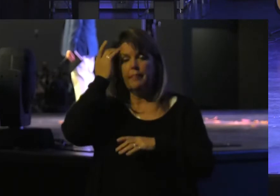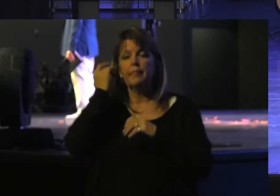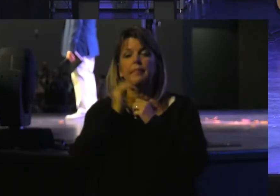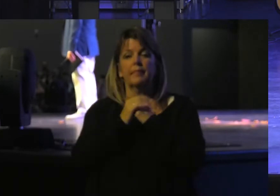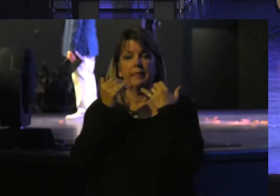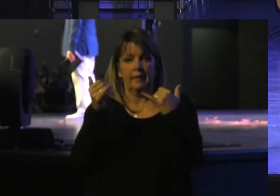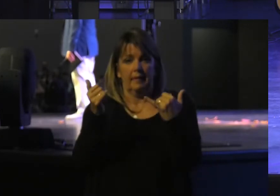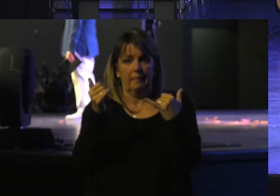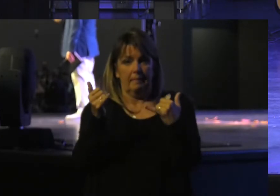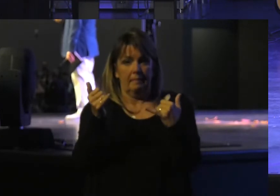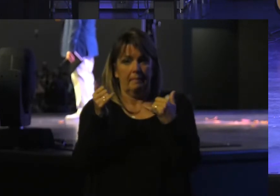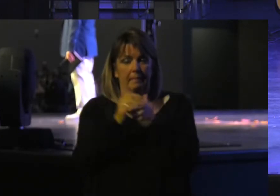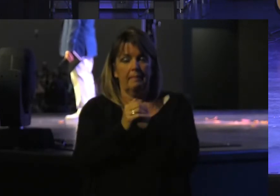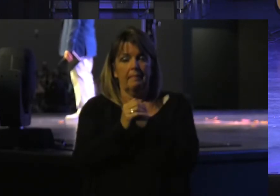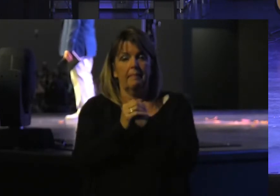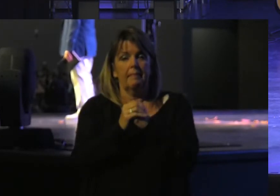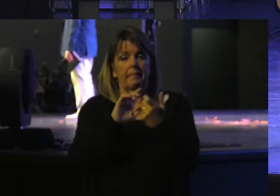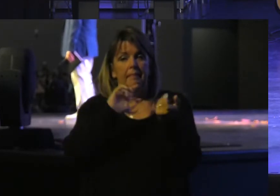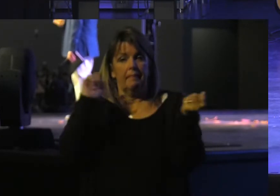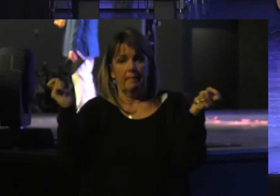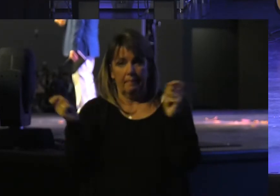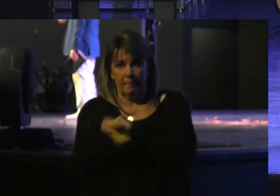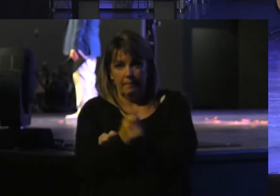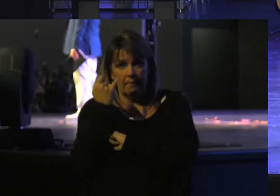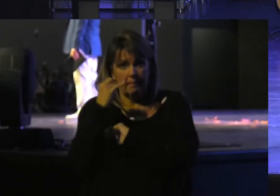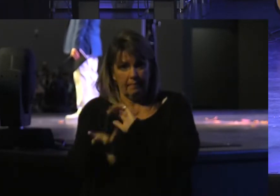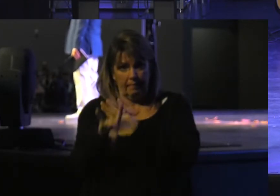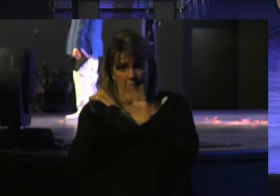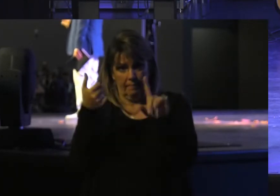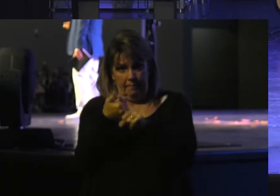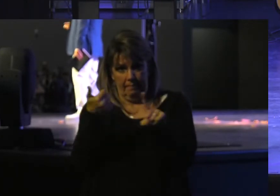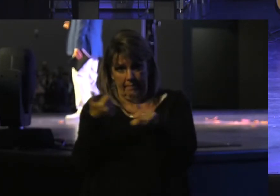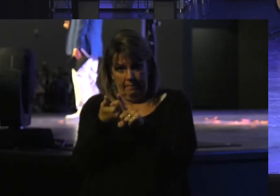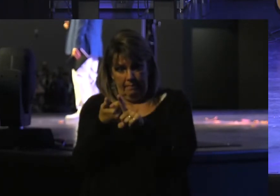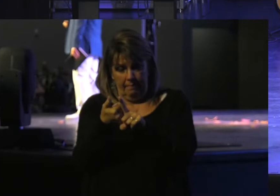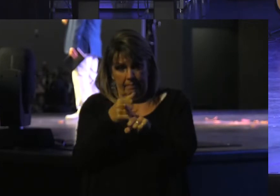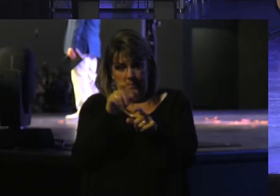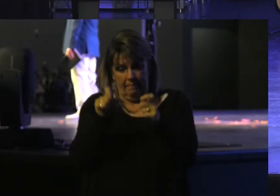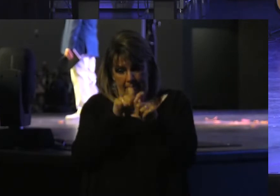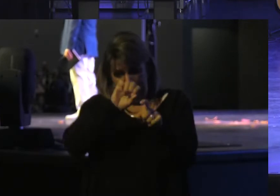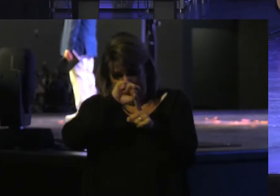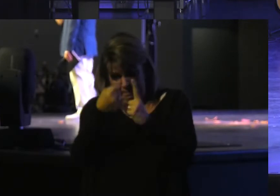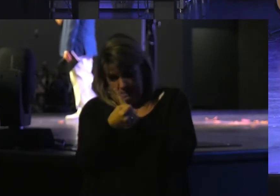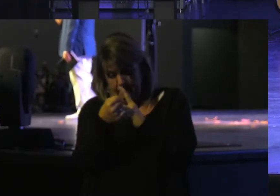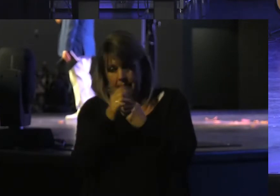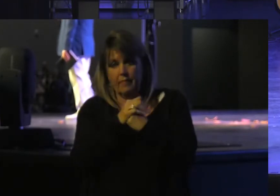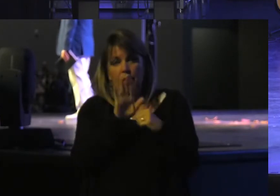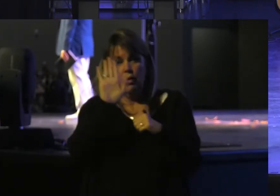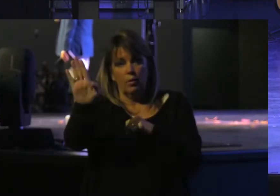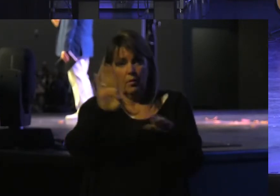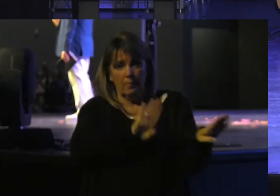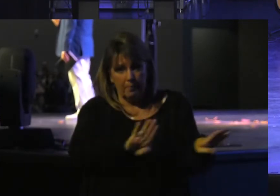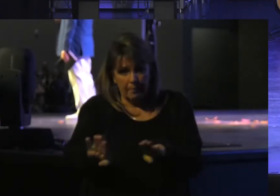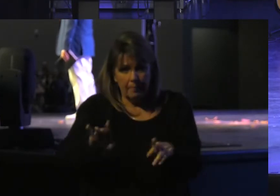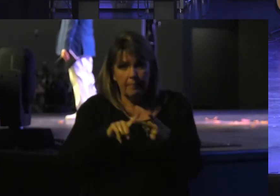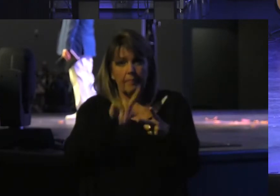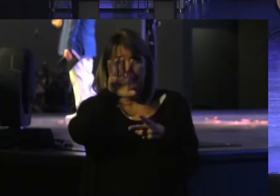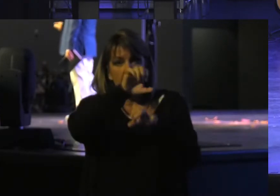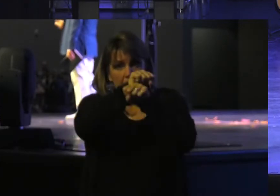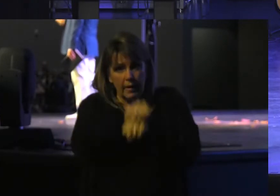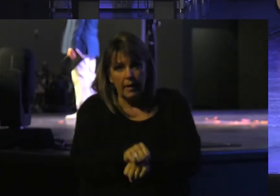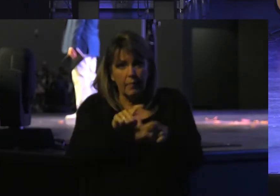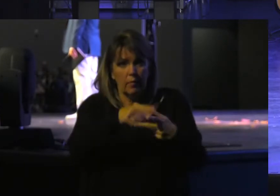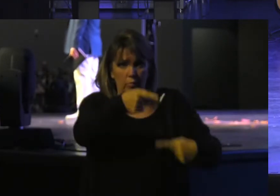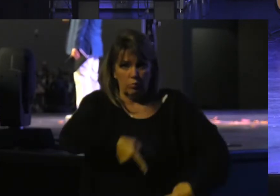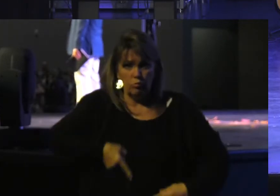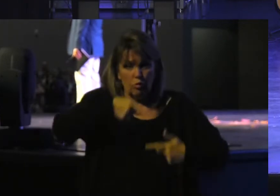Is the day Of repentance If you find Yourself In a situation Where your behavior Your habits Or your